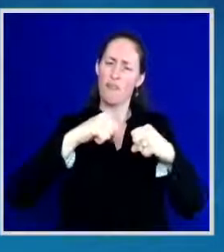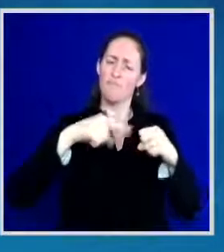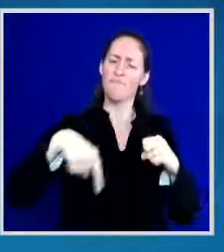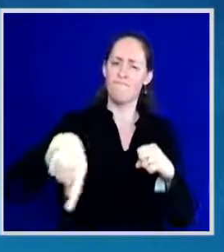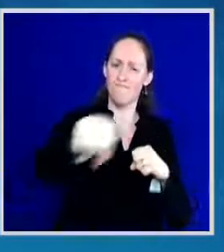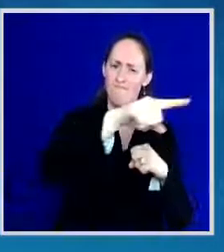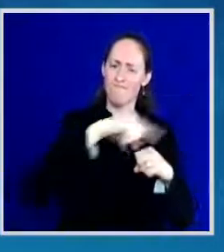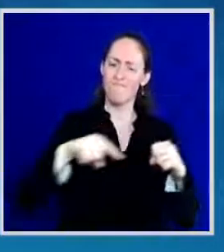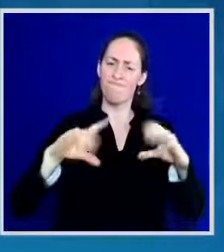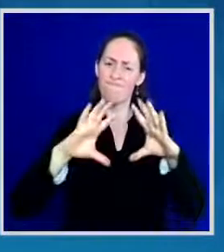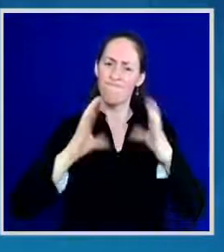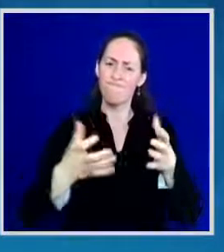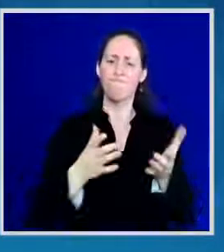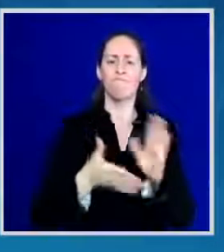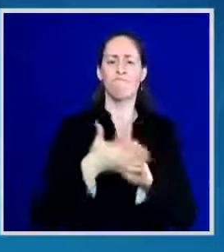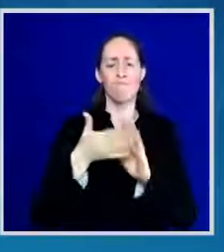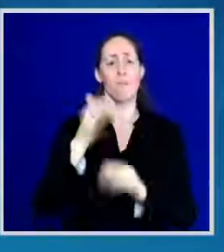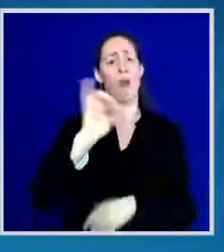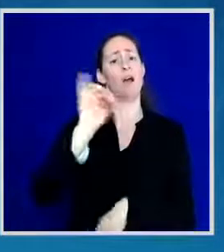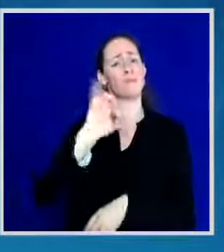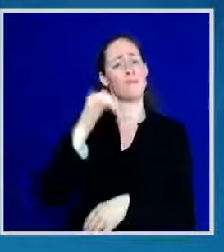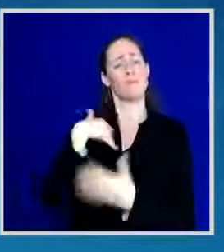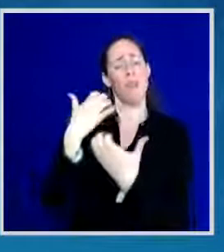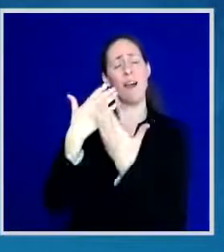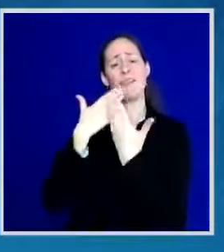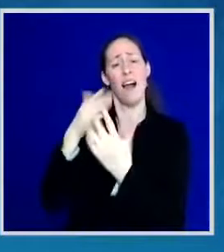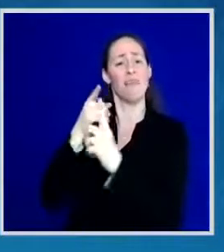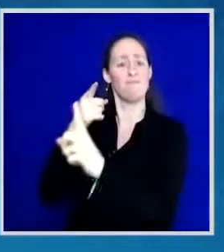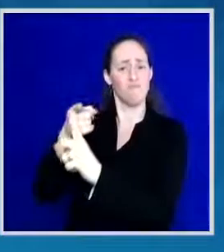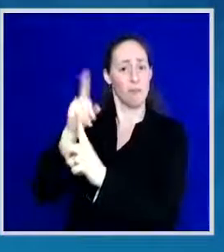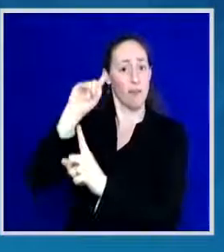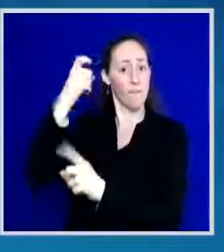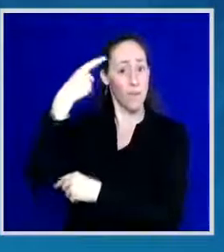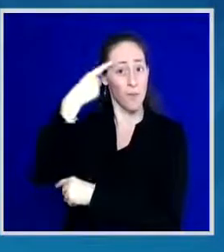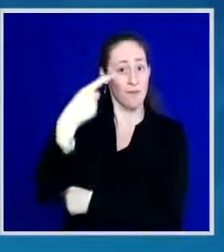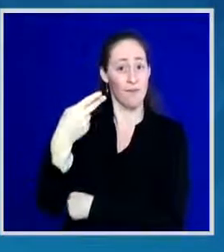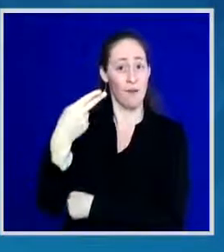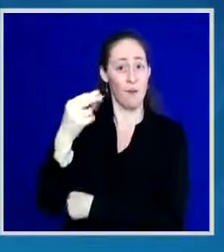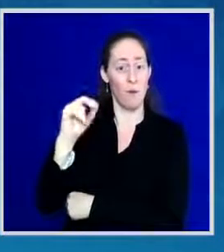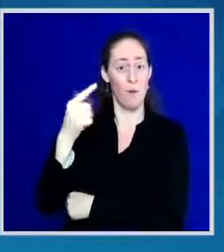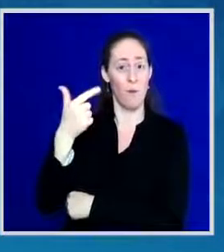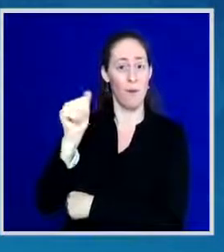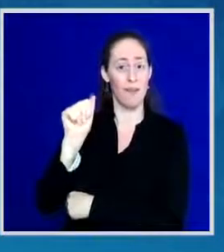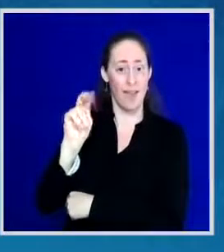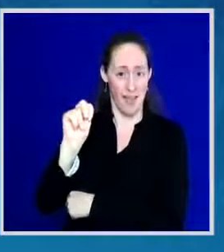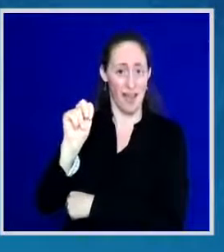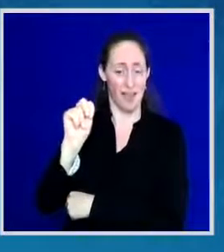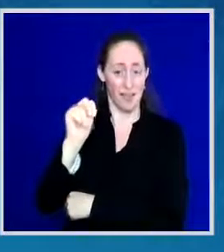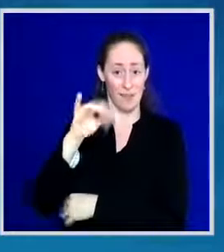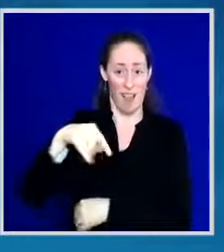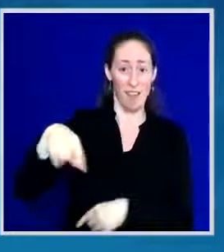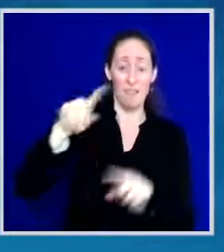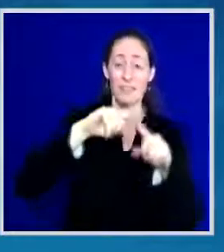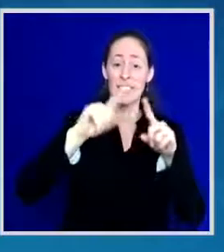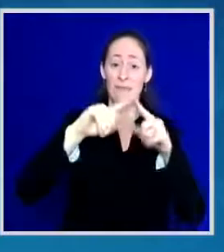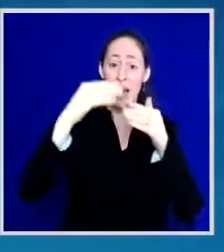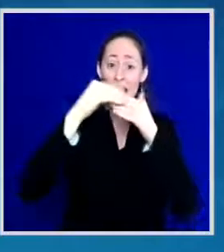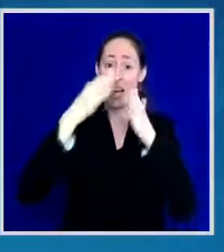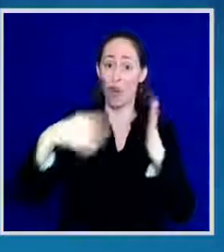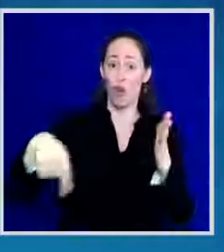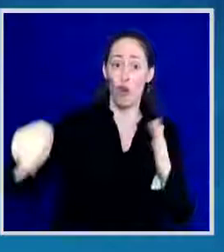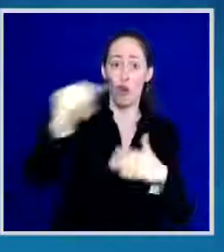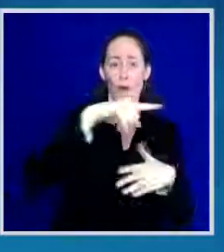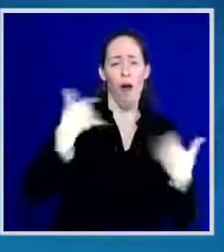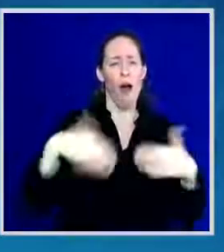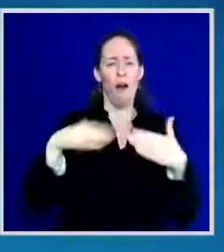acknowledged her to General Burkhead who led the full U.S. National Guard deployment to